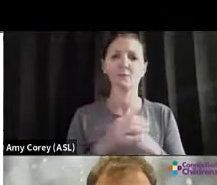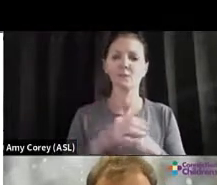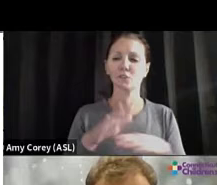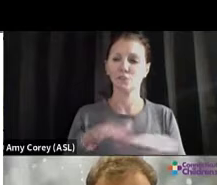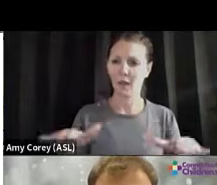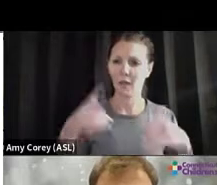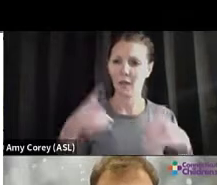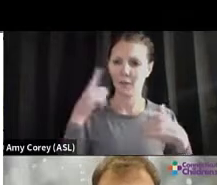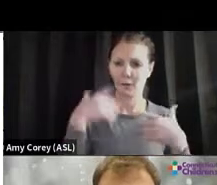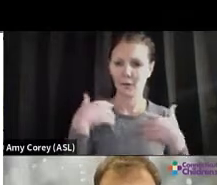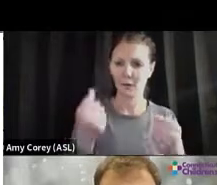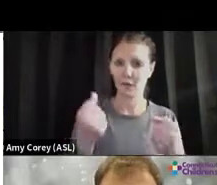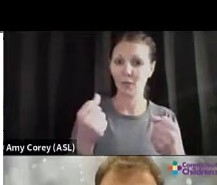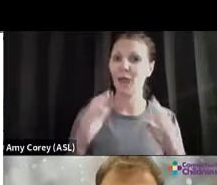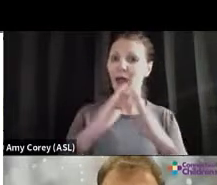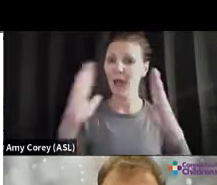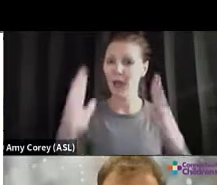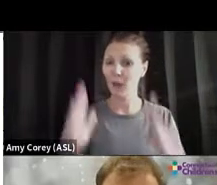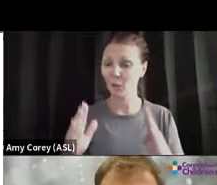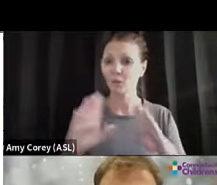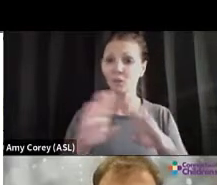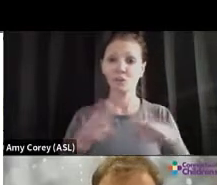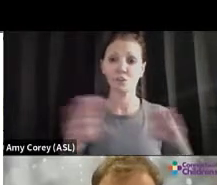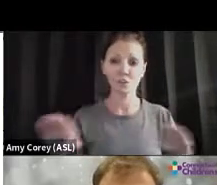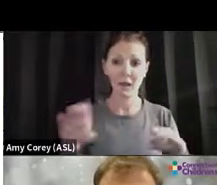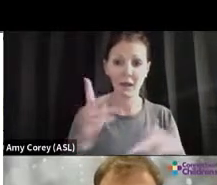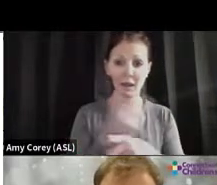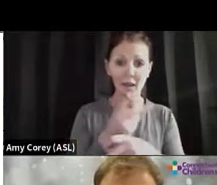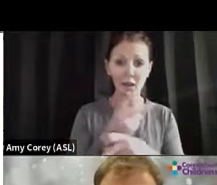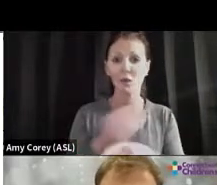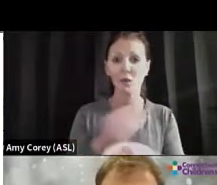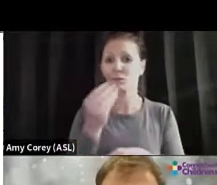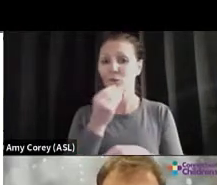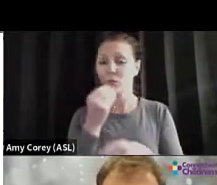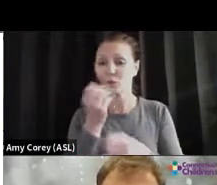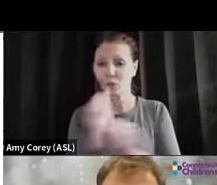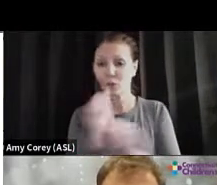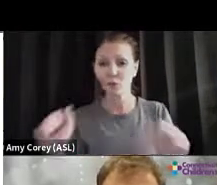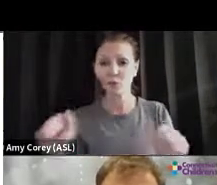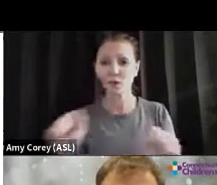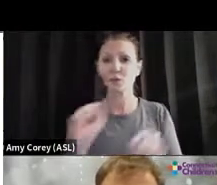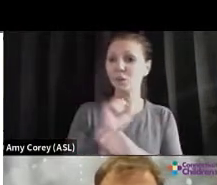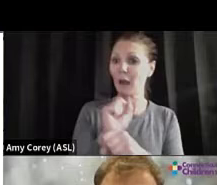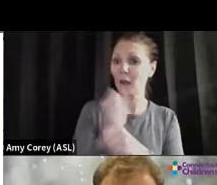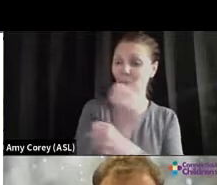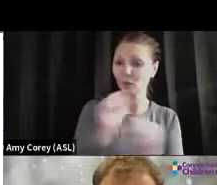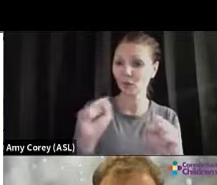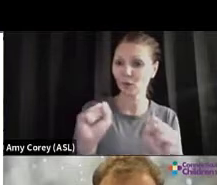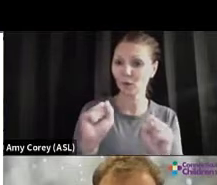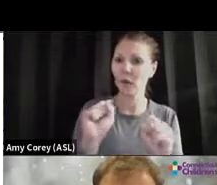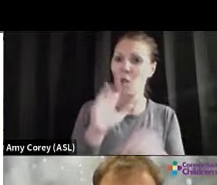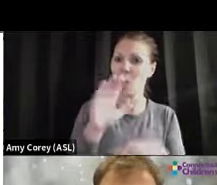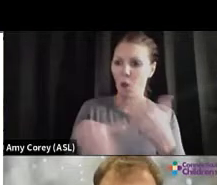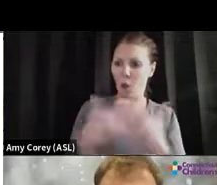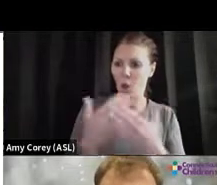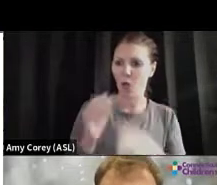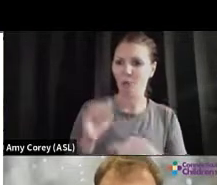Housing affects parent and child mental health. Food security, income and job security all affects parent and child mental health.